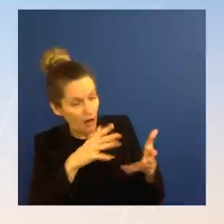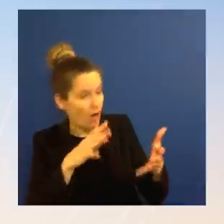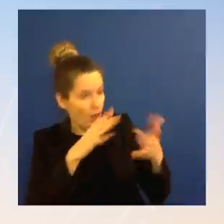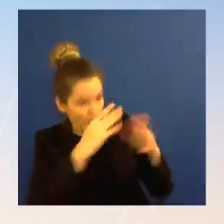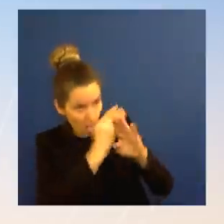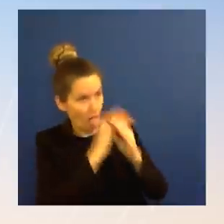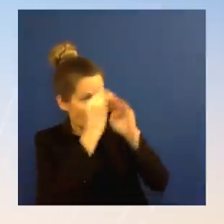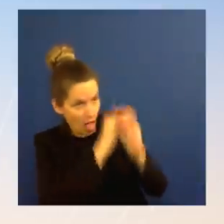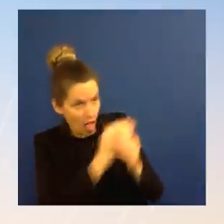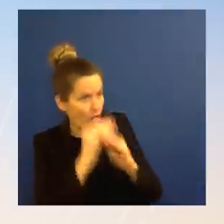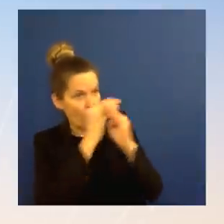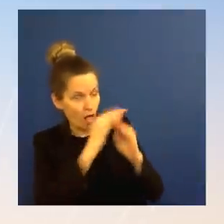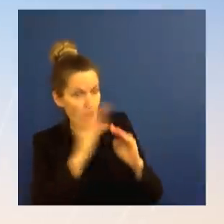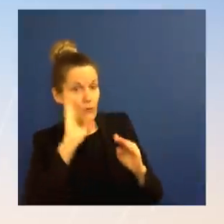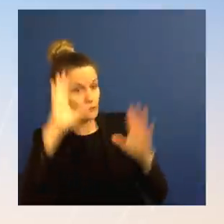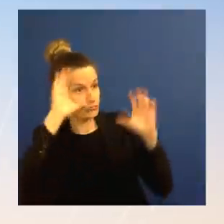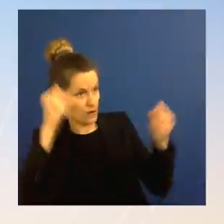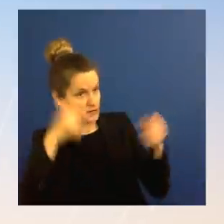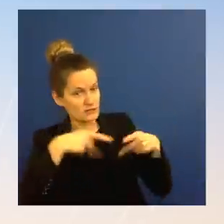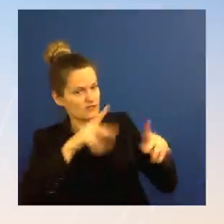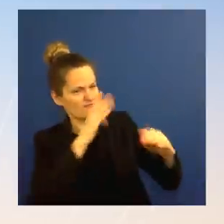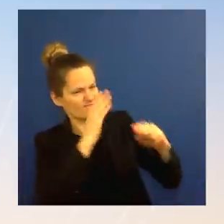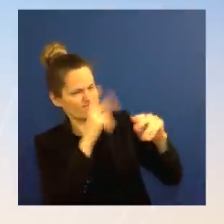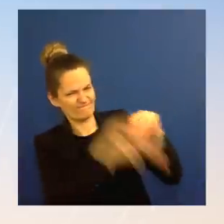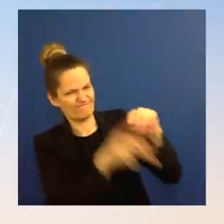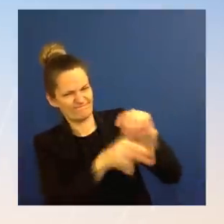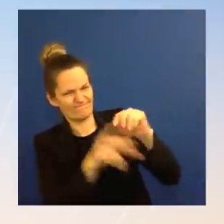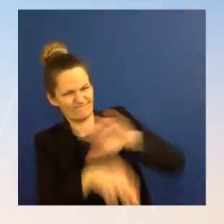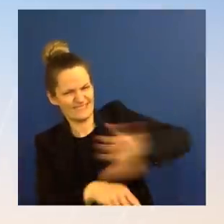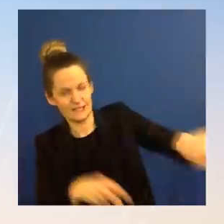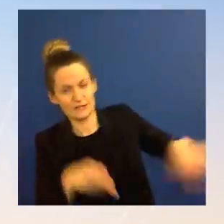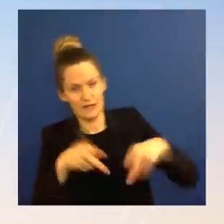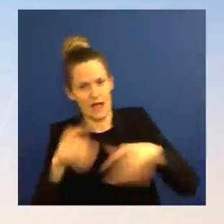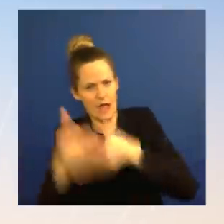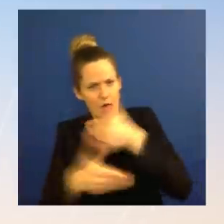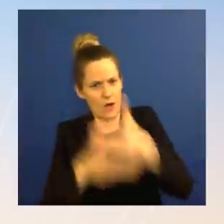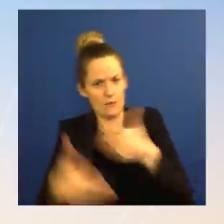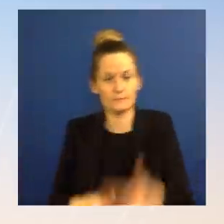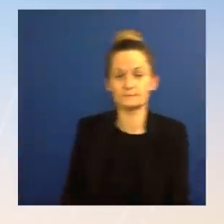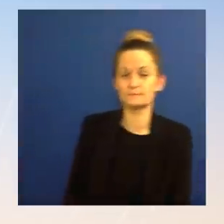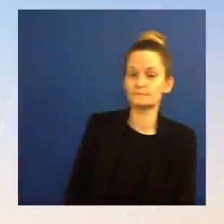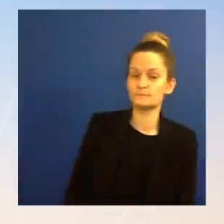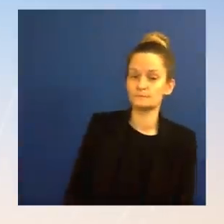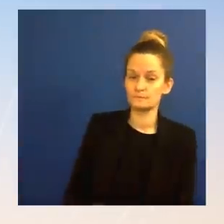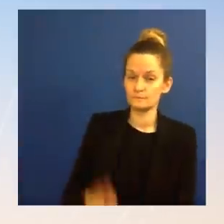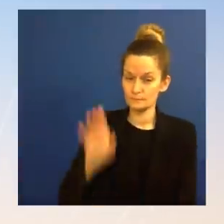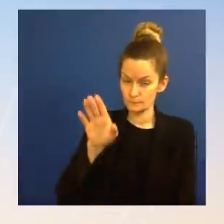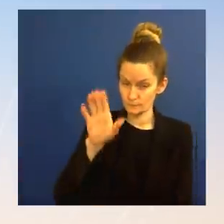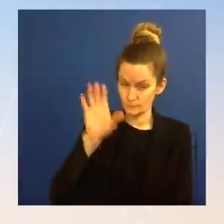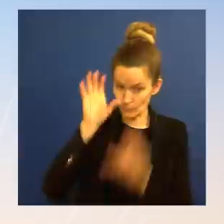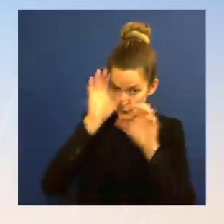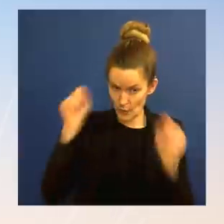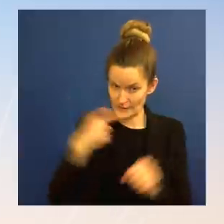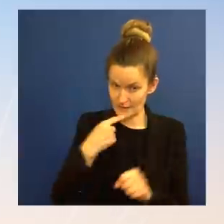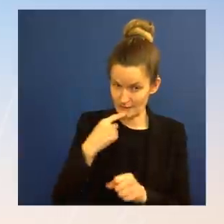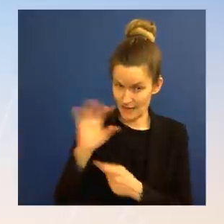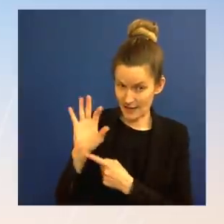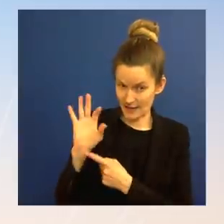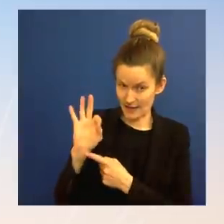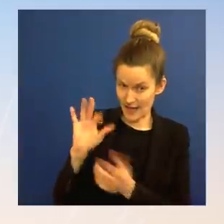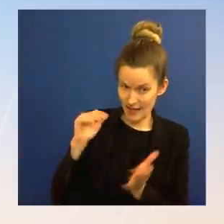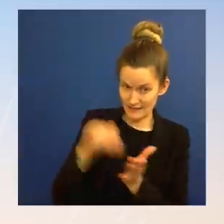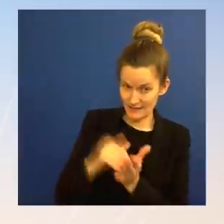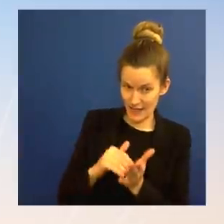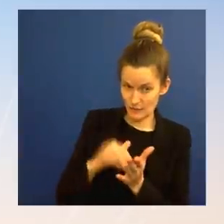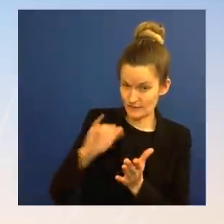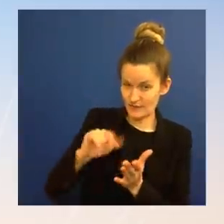Biden think that each of these 9,000 leases that are available have oil or gas in them? Because industry experts